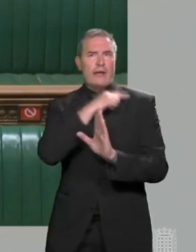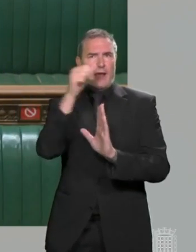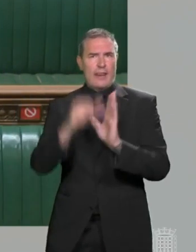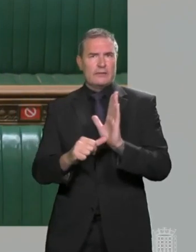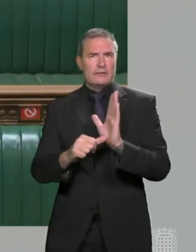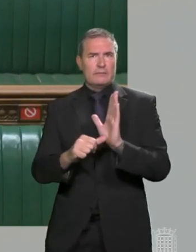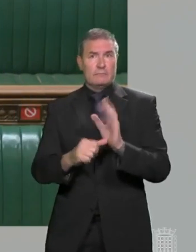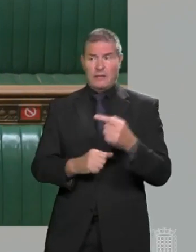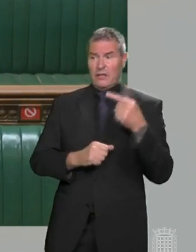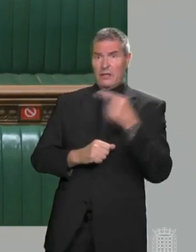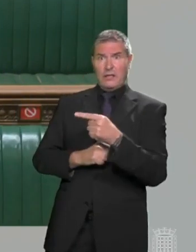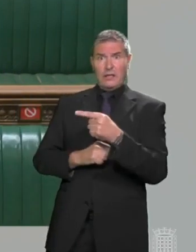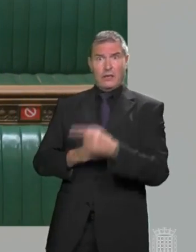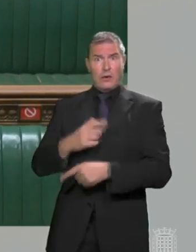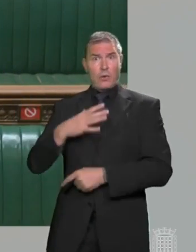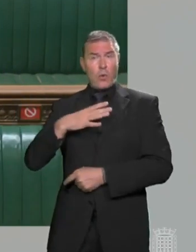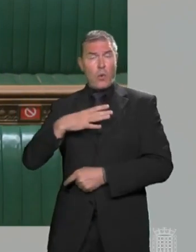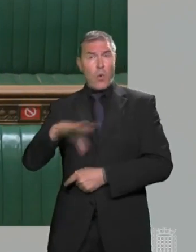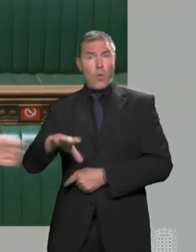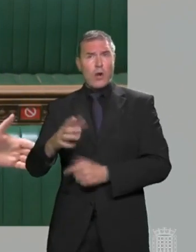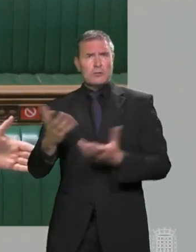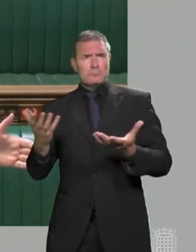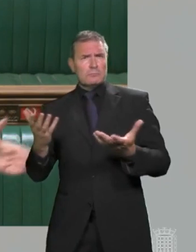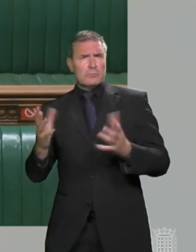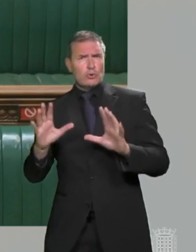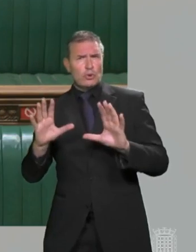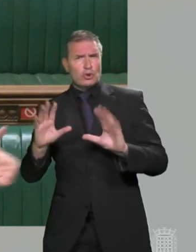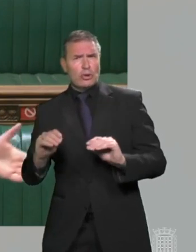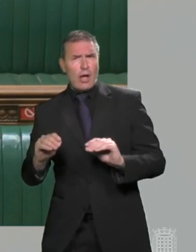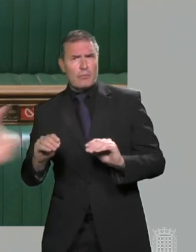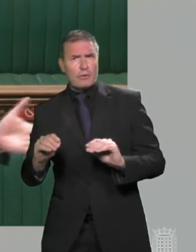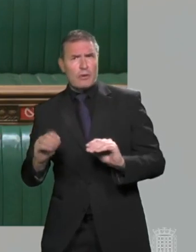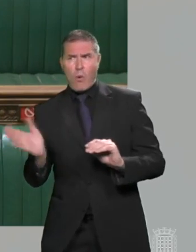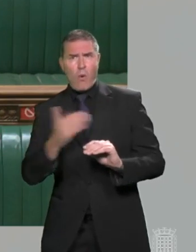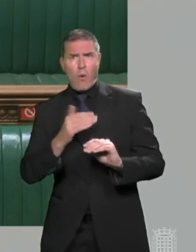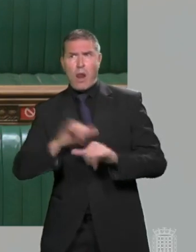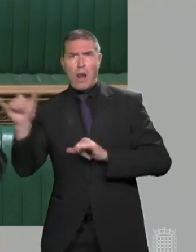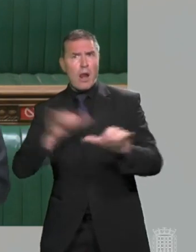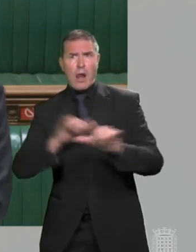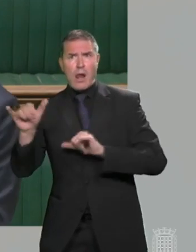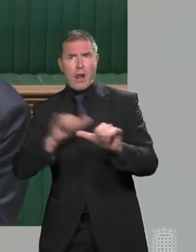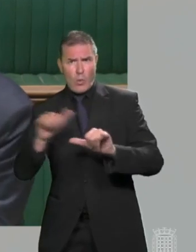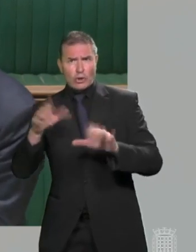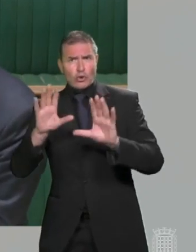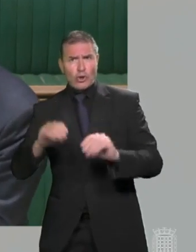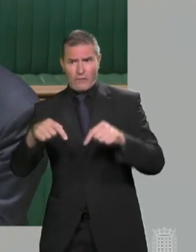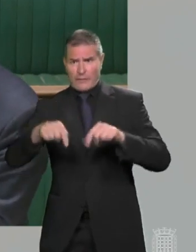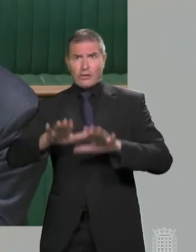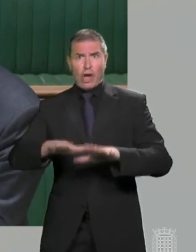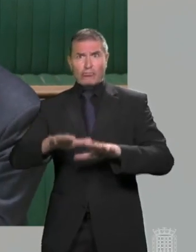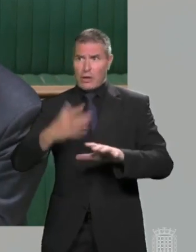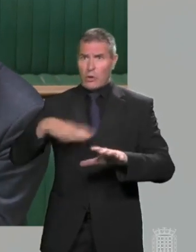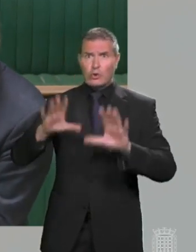saying that he wants to stop all traffic, all travel to and from this country,